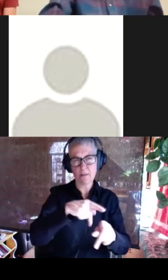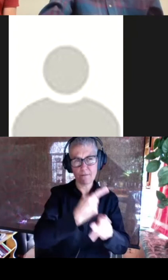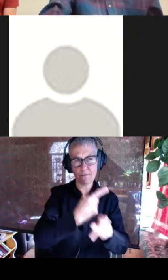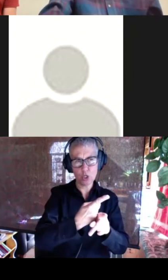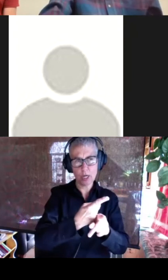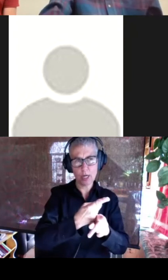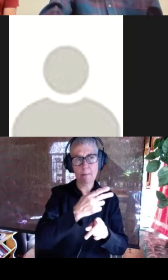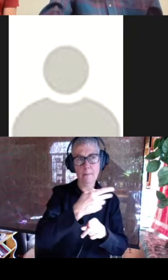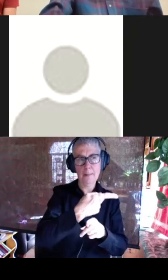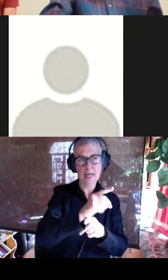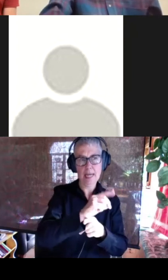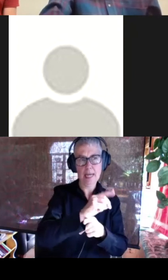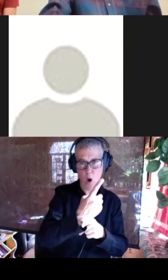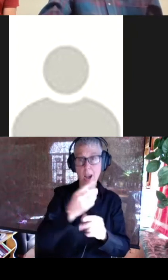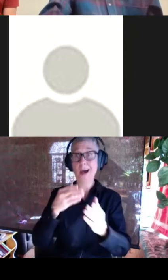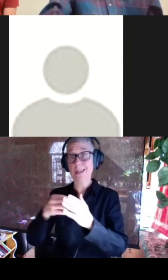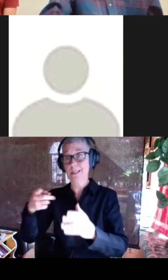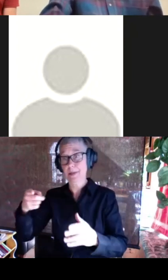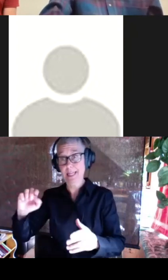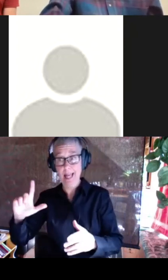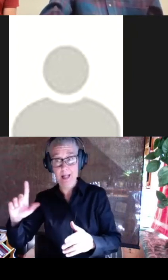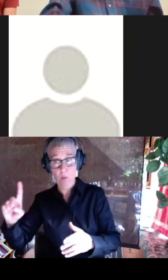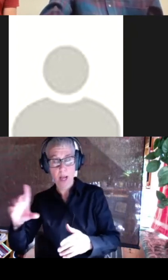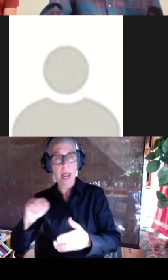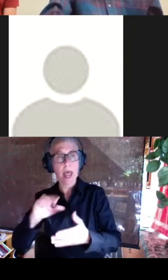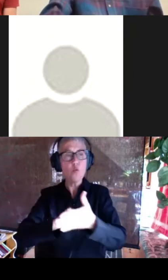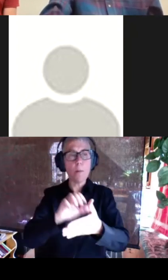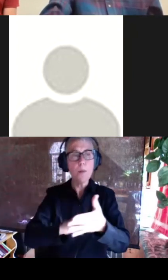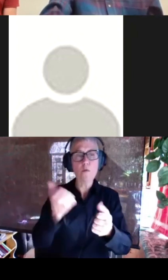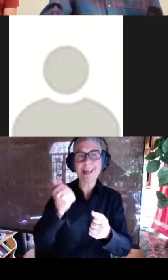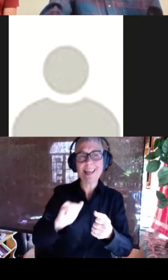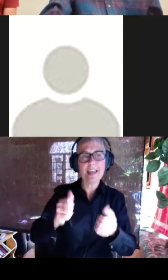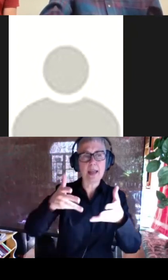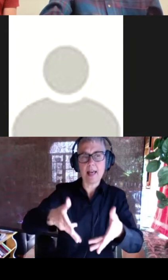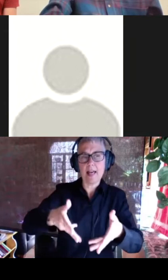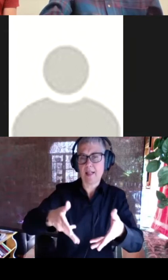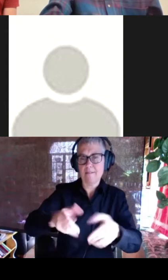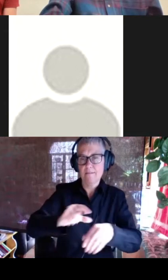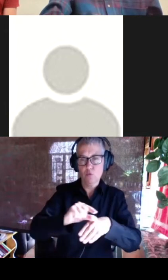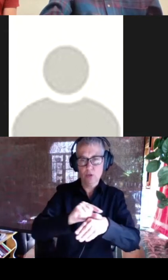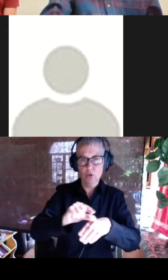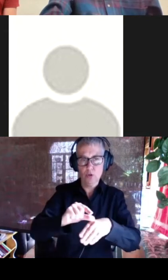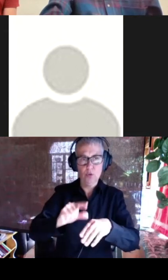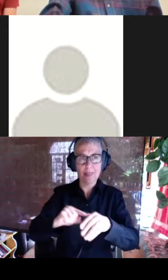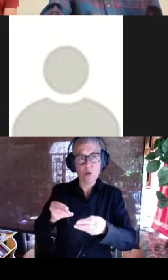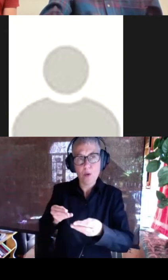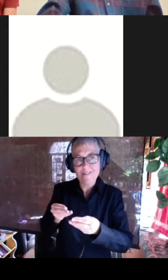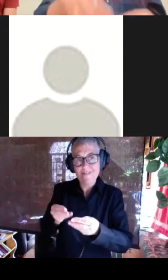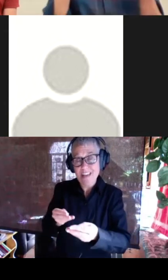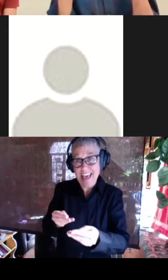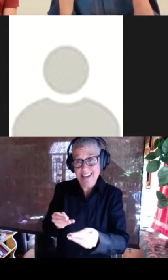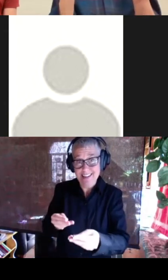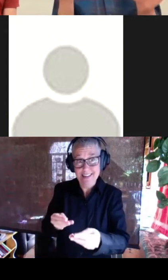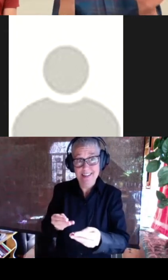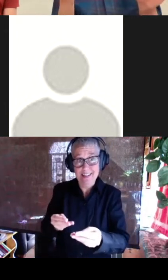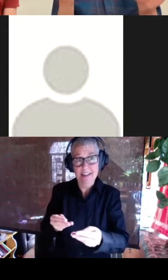non-interfacial residues and basically just fed the network what i'm showing you in the center here in orange which